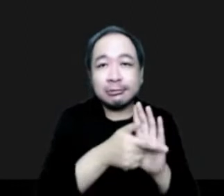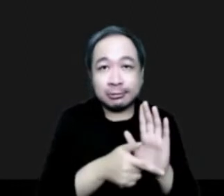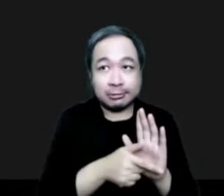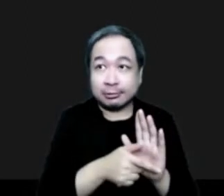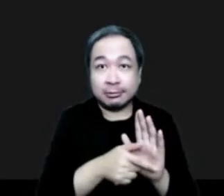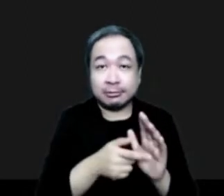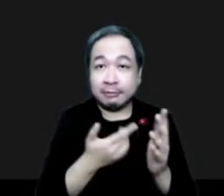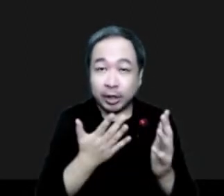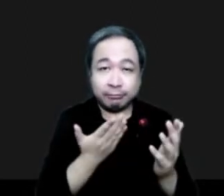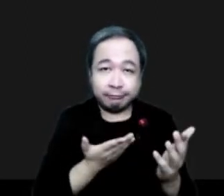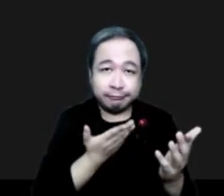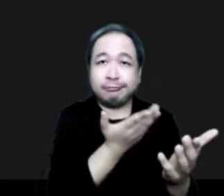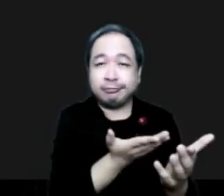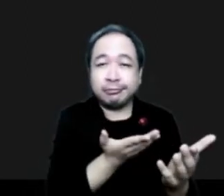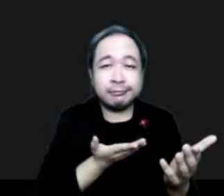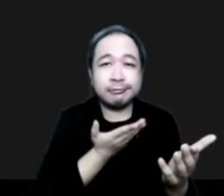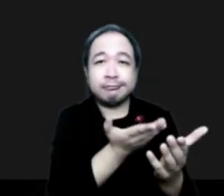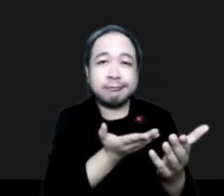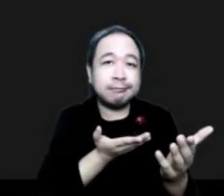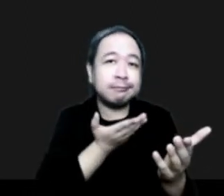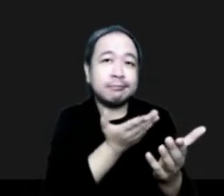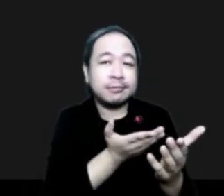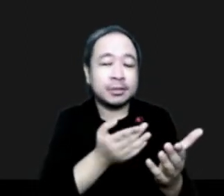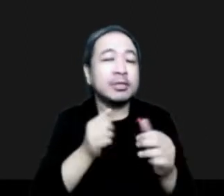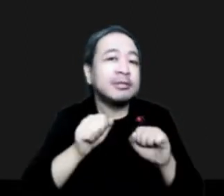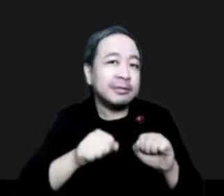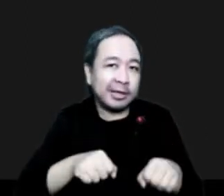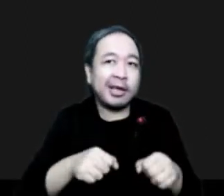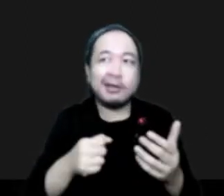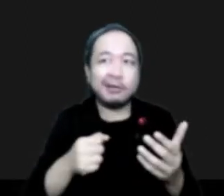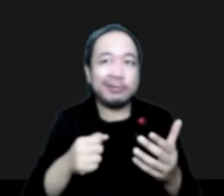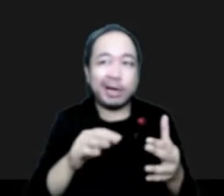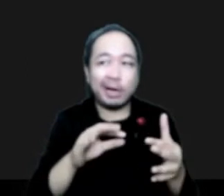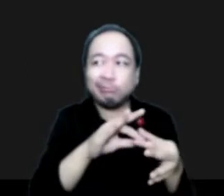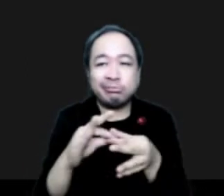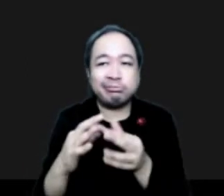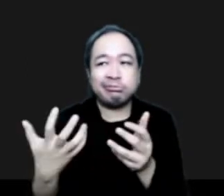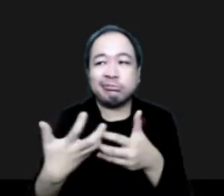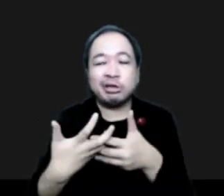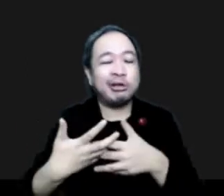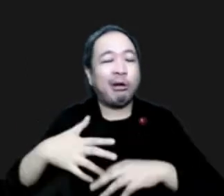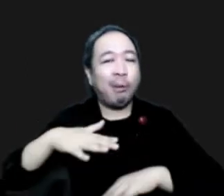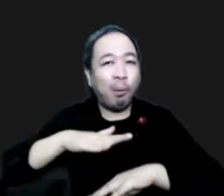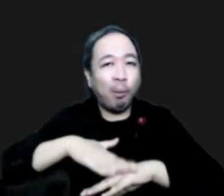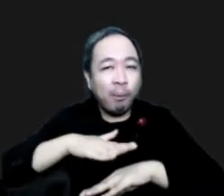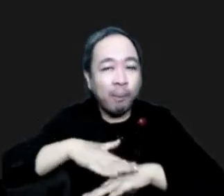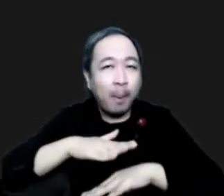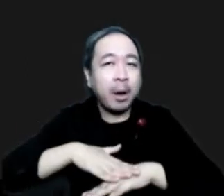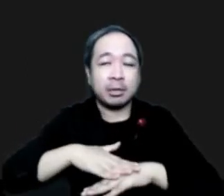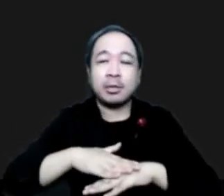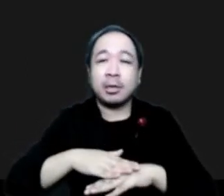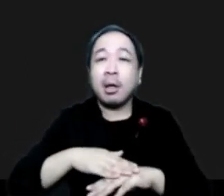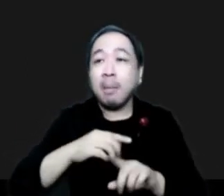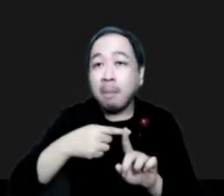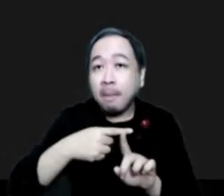connect detection to warning products. We're the atmosphere with fire behavior. We